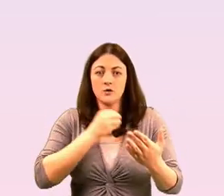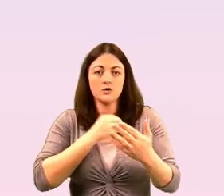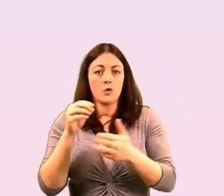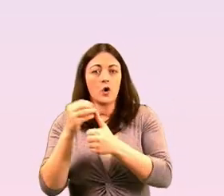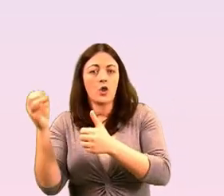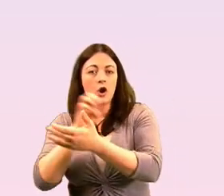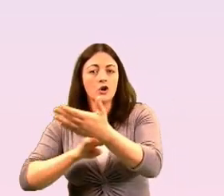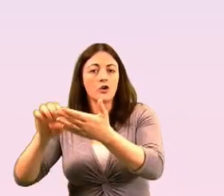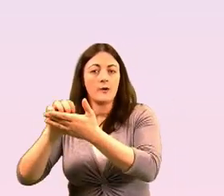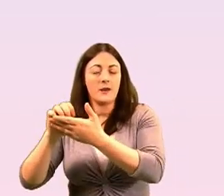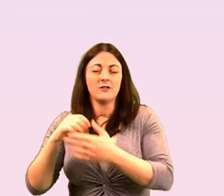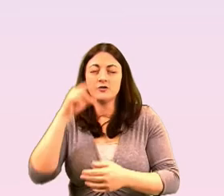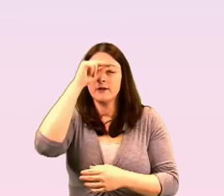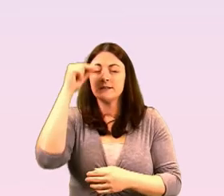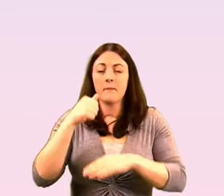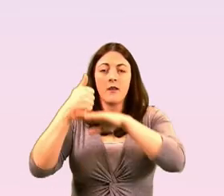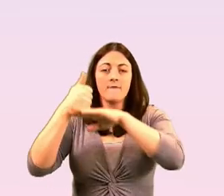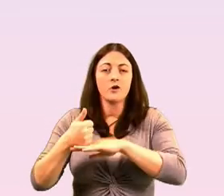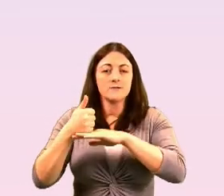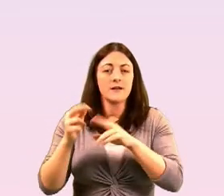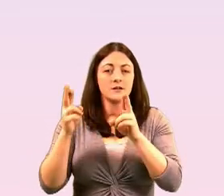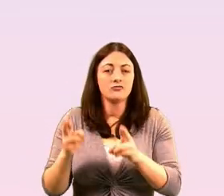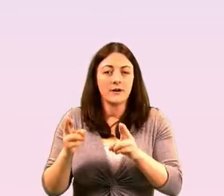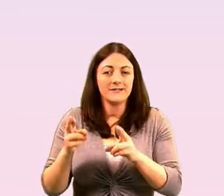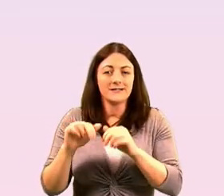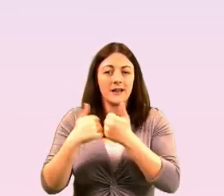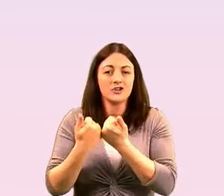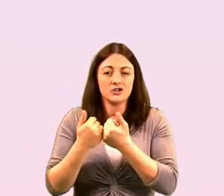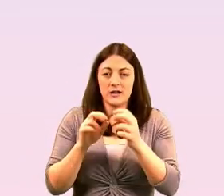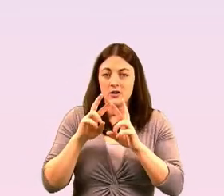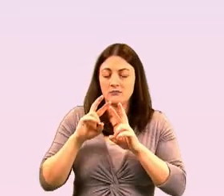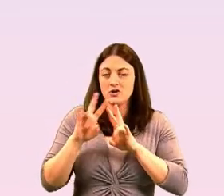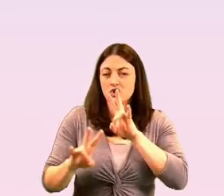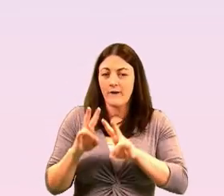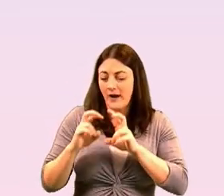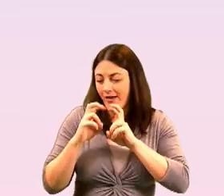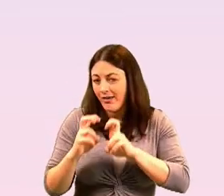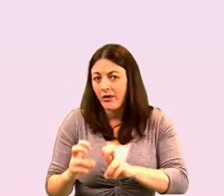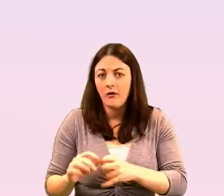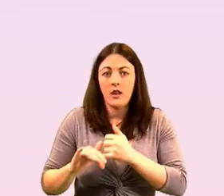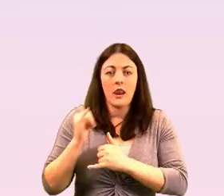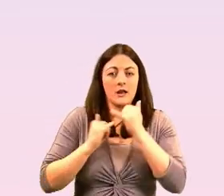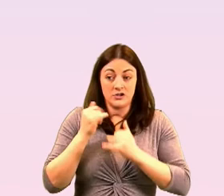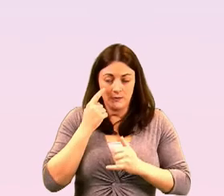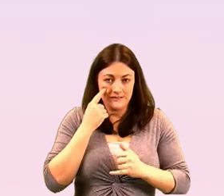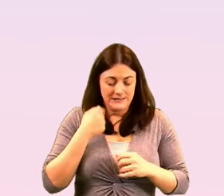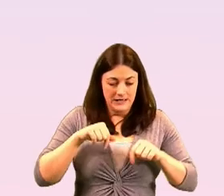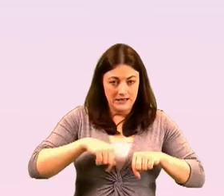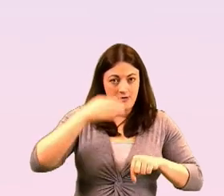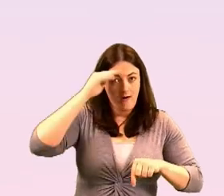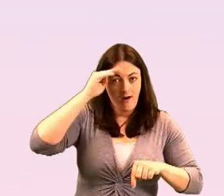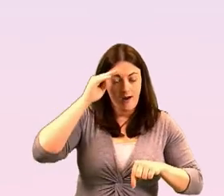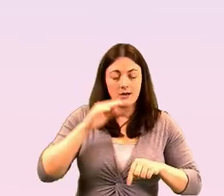at say the fundamental rights agency survey from last year and you could see how ireland how prejudice and discrimination